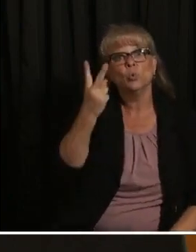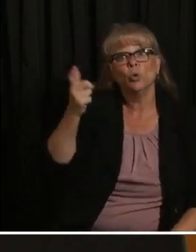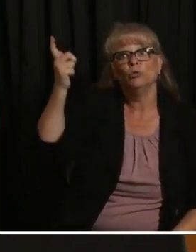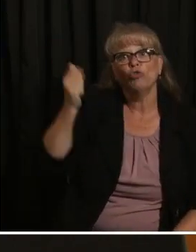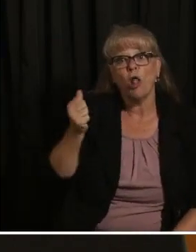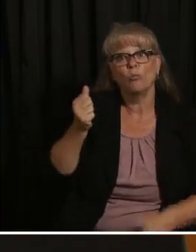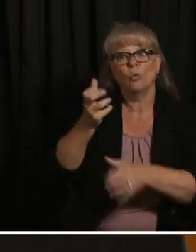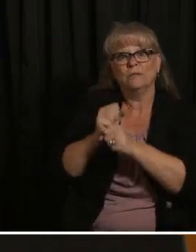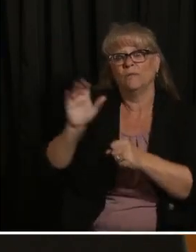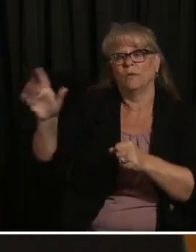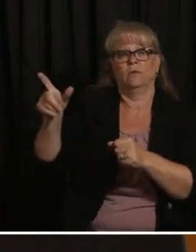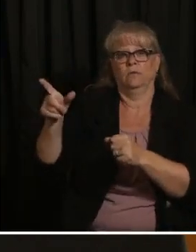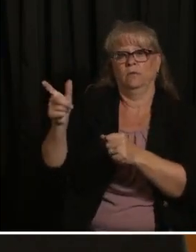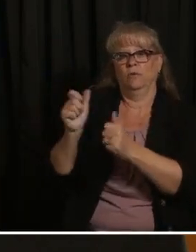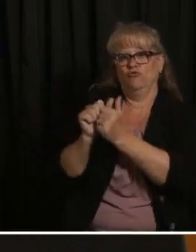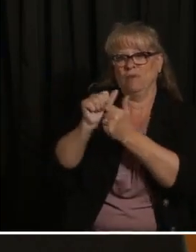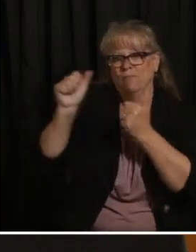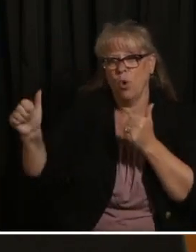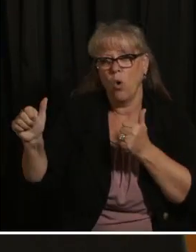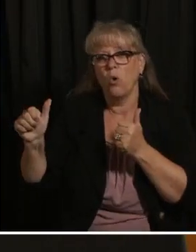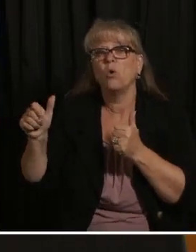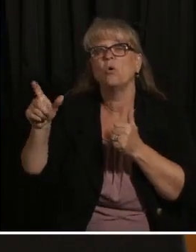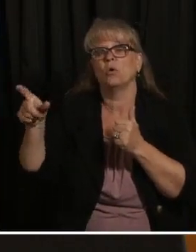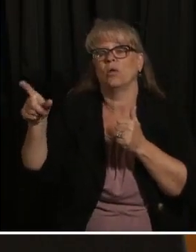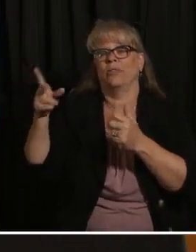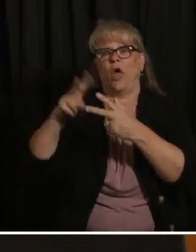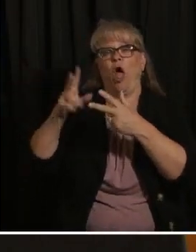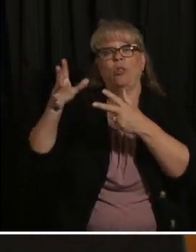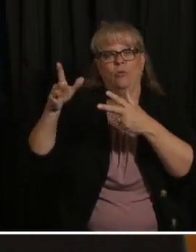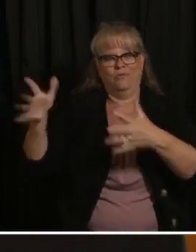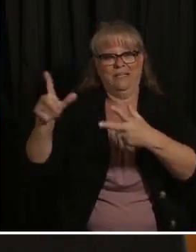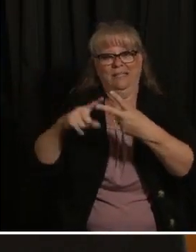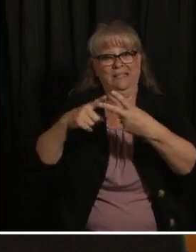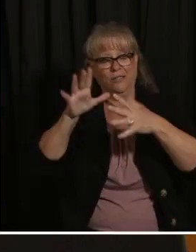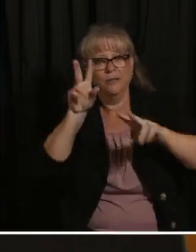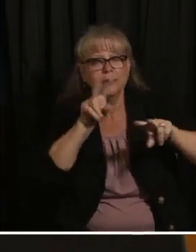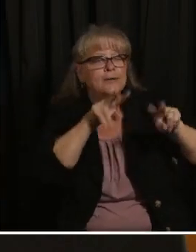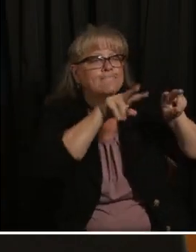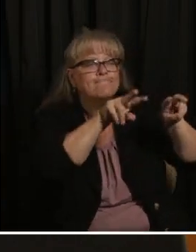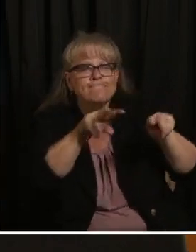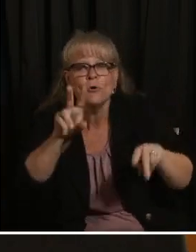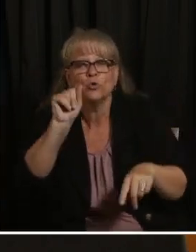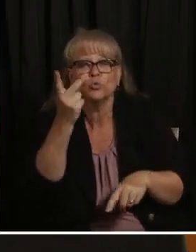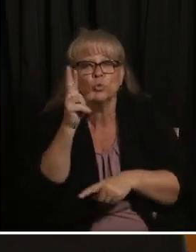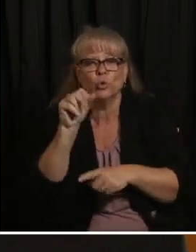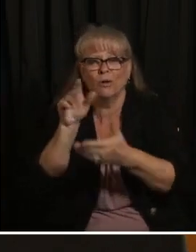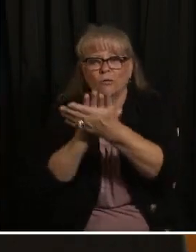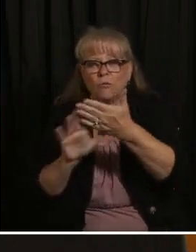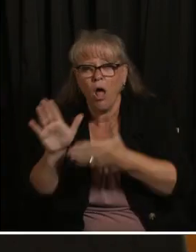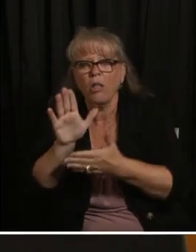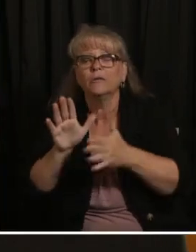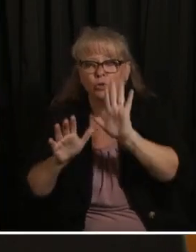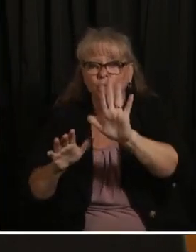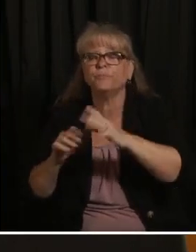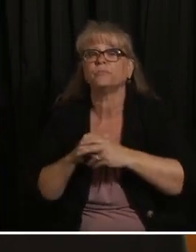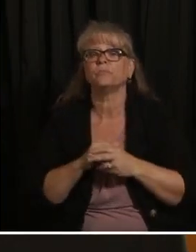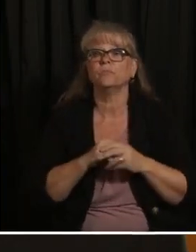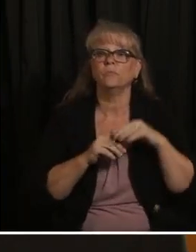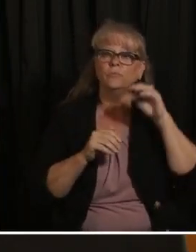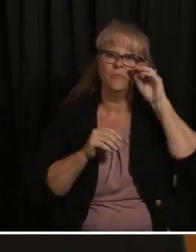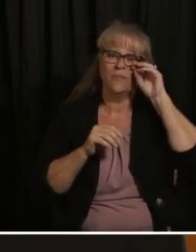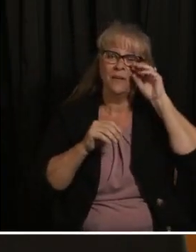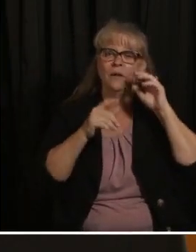is visiting colleges as we speak and he'll be joining us from the state of Utah and we all want to get to the point where